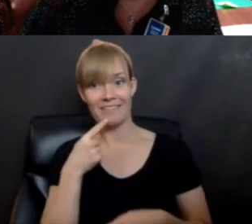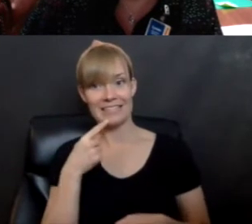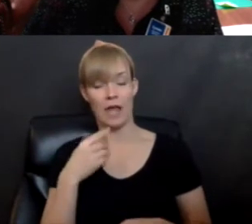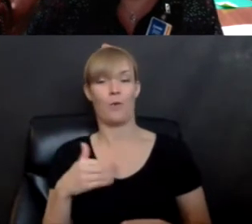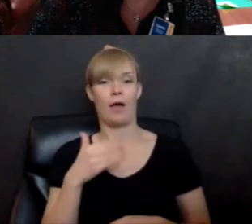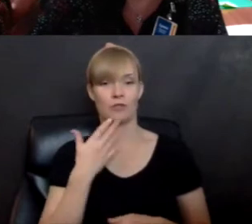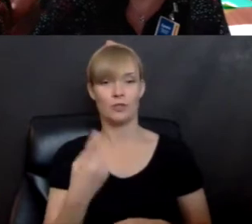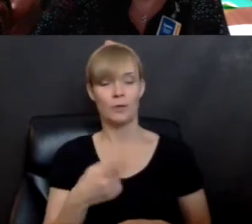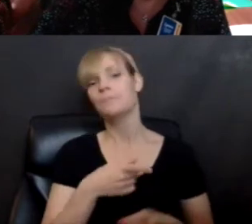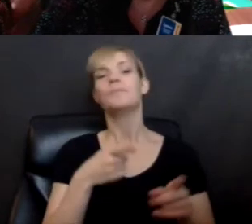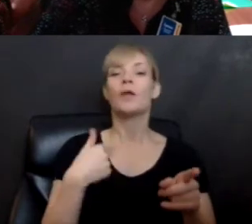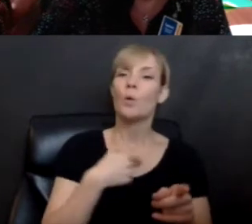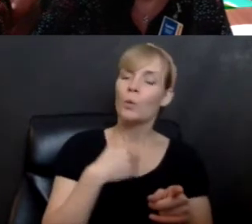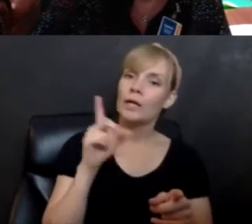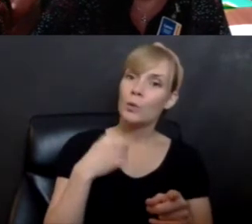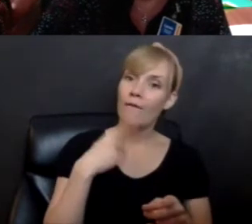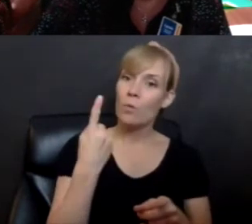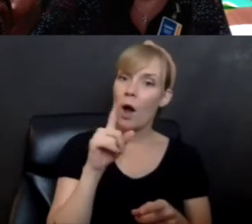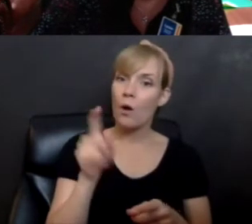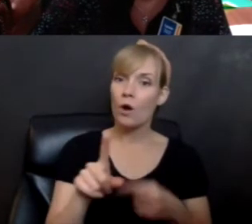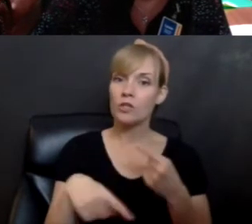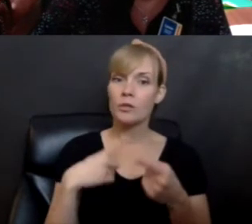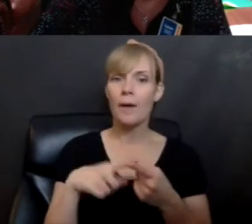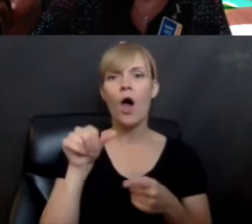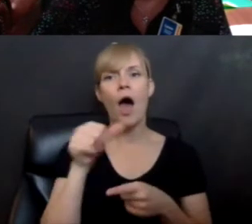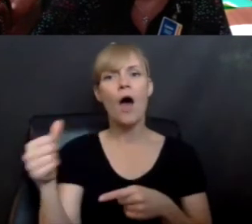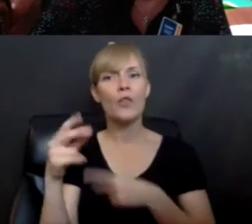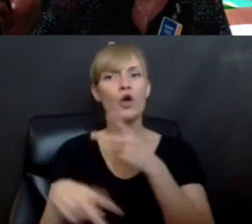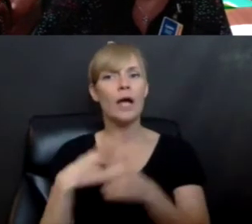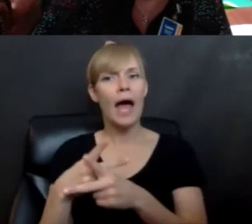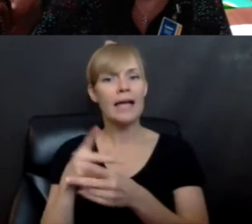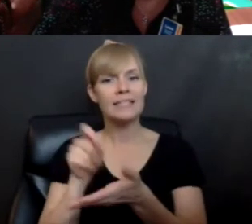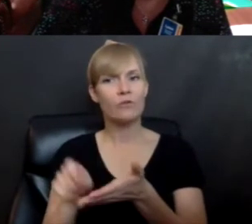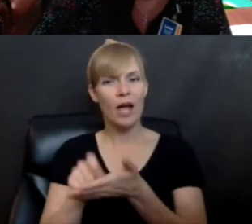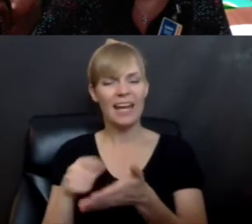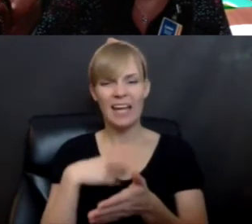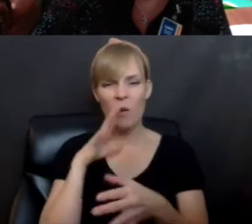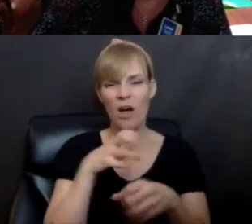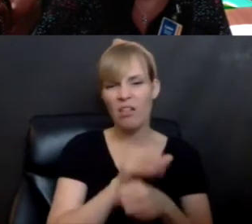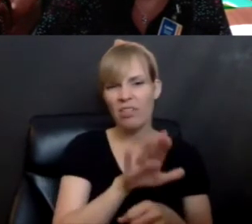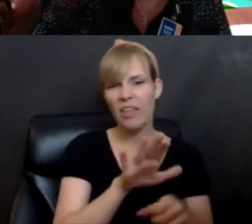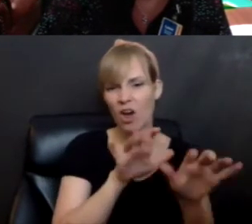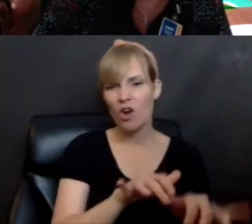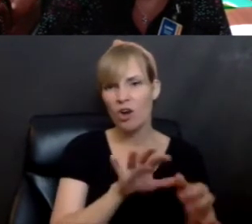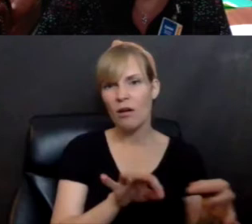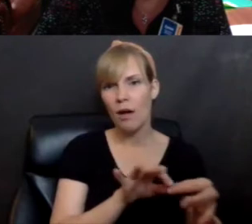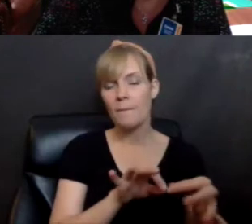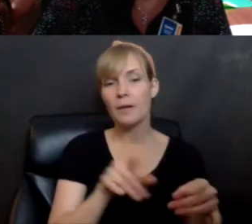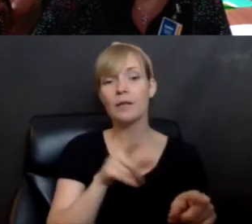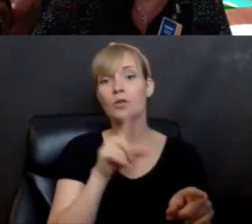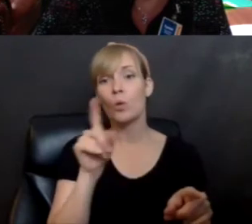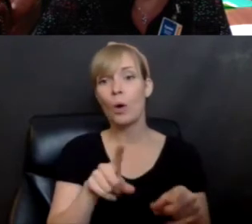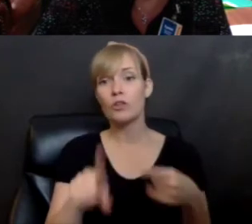So we had one question about, um, other kinds of writing. I'm going to paraphrase a little bit, but it was a question about